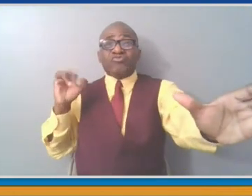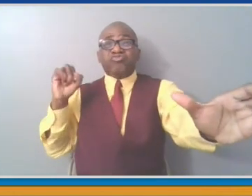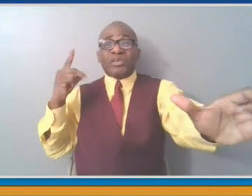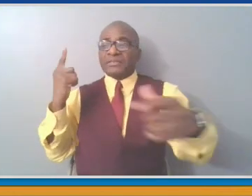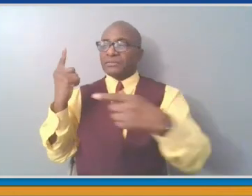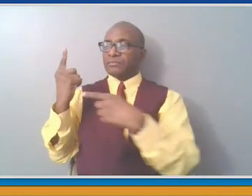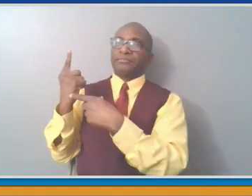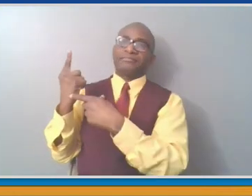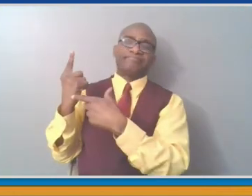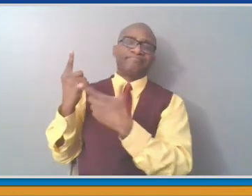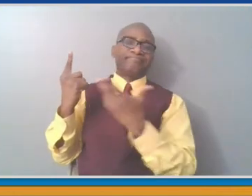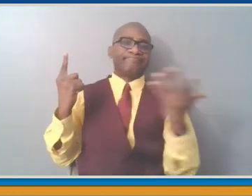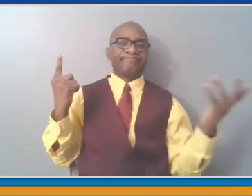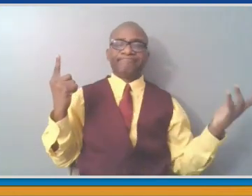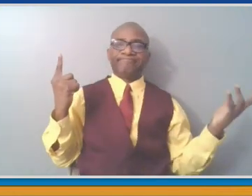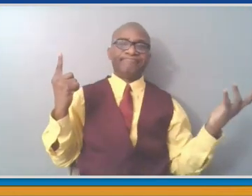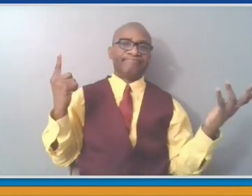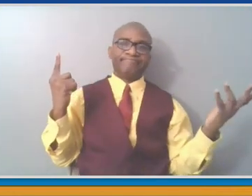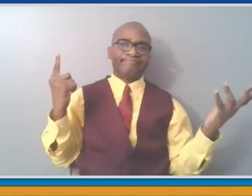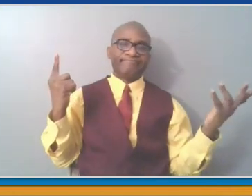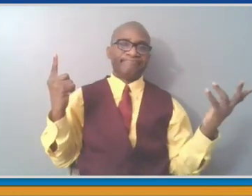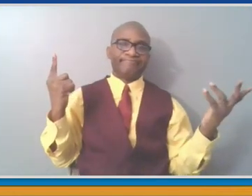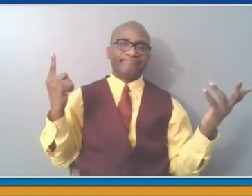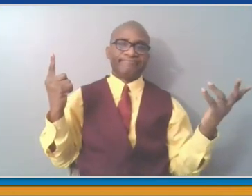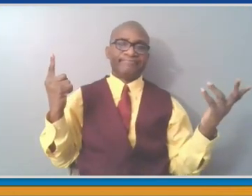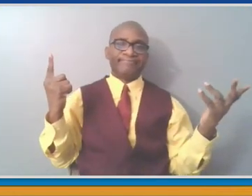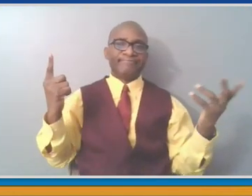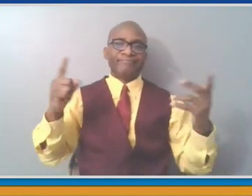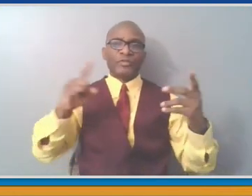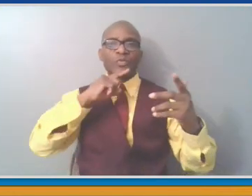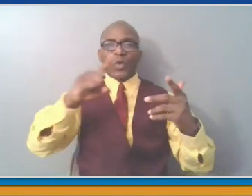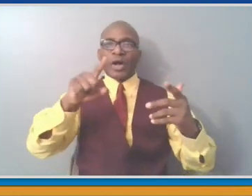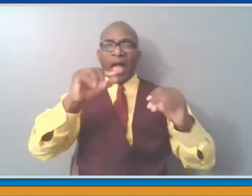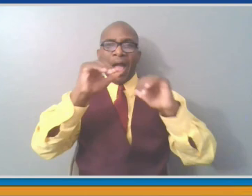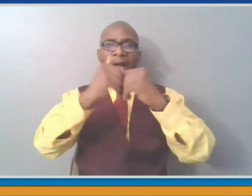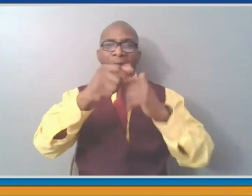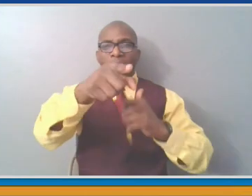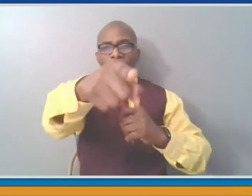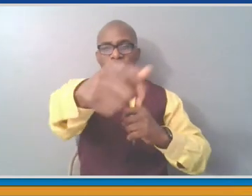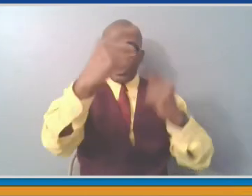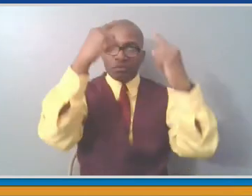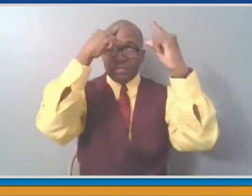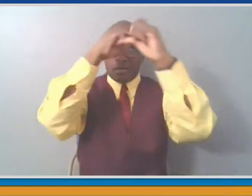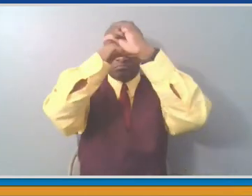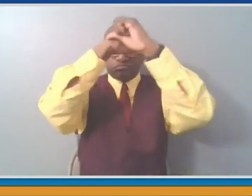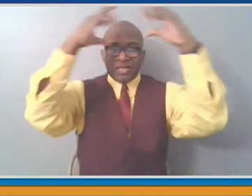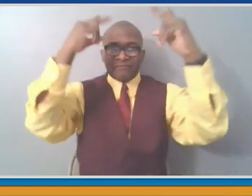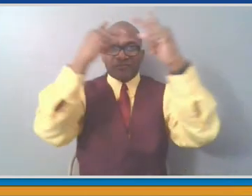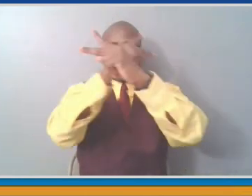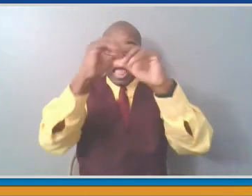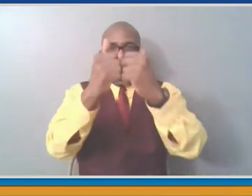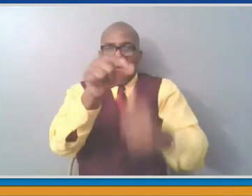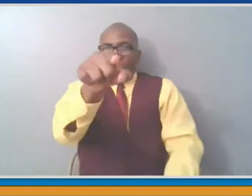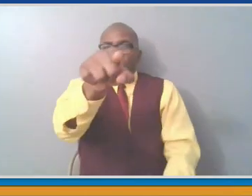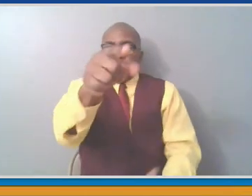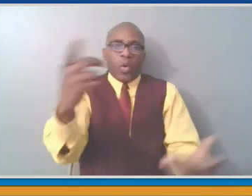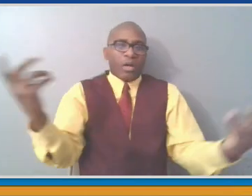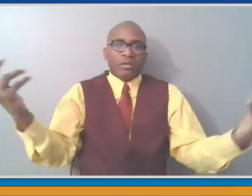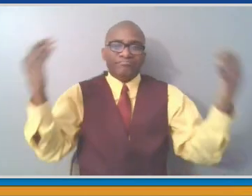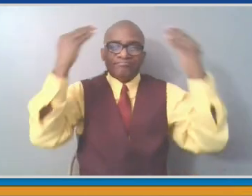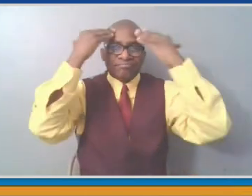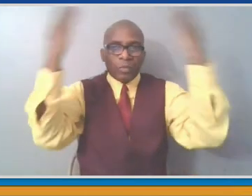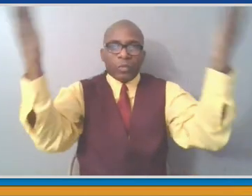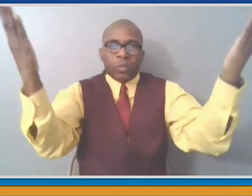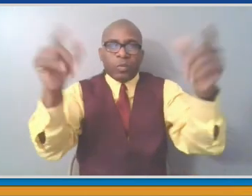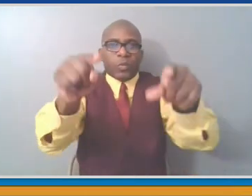feel vulnerable enough, then they take the step and do it. I've had my two vaccines. I've gone my two weeks since the second shot. I feel fine. I actually felt very good